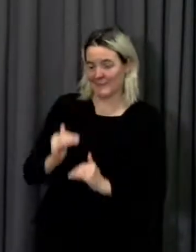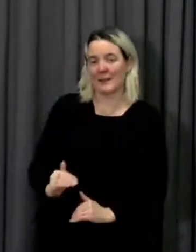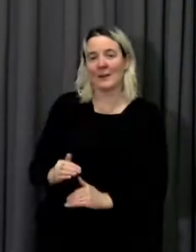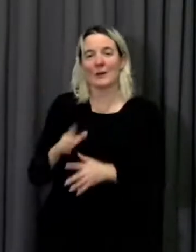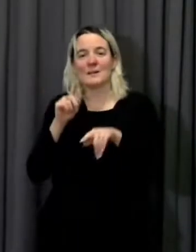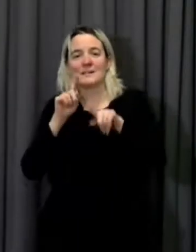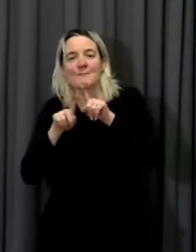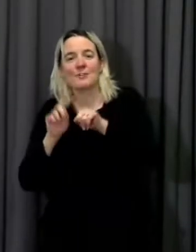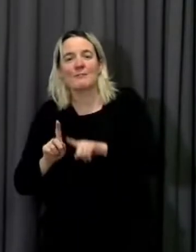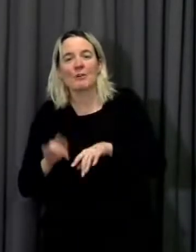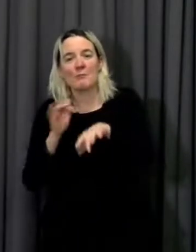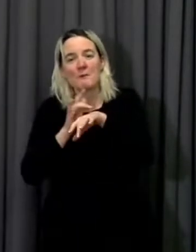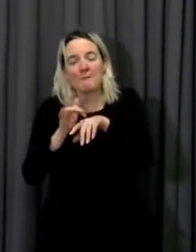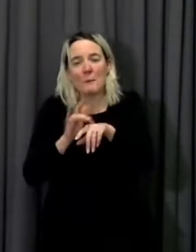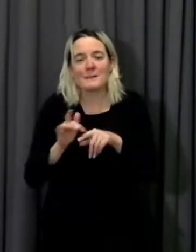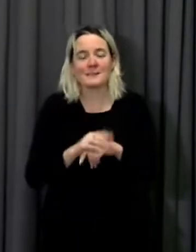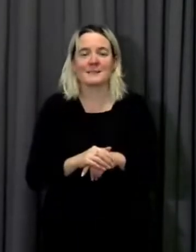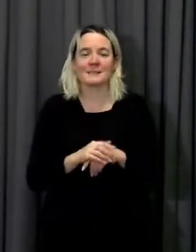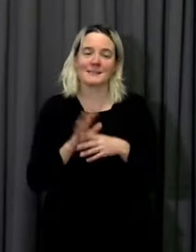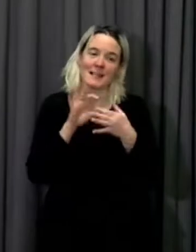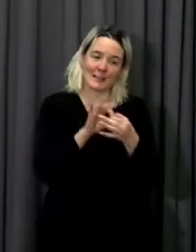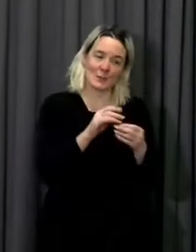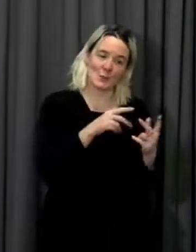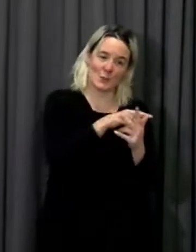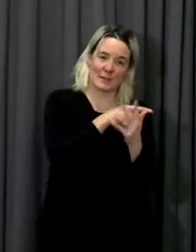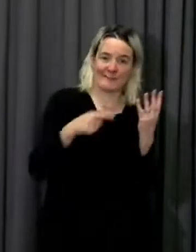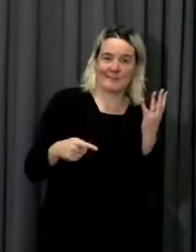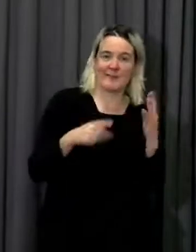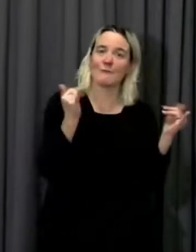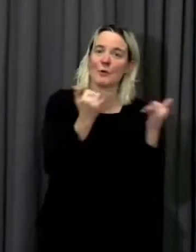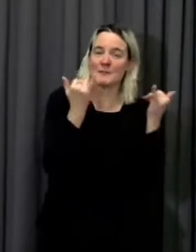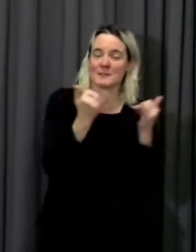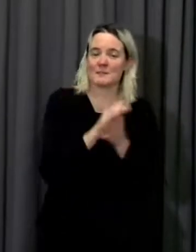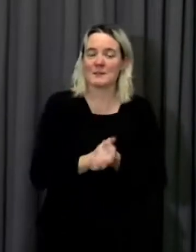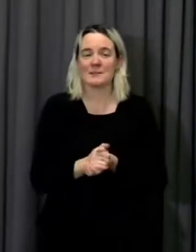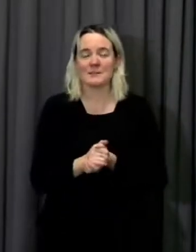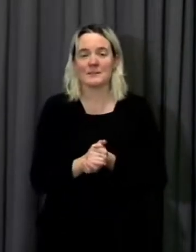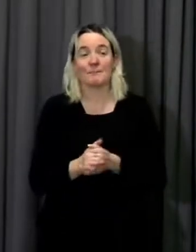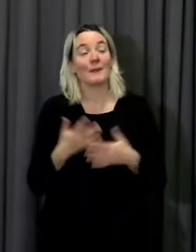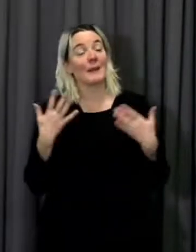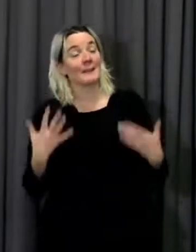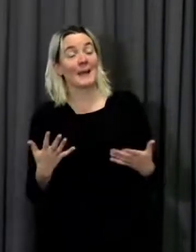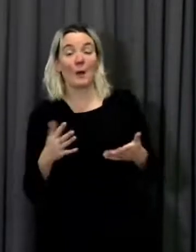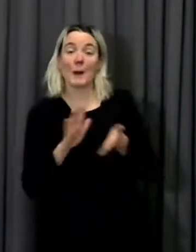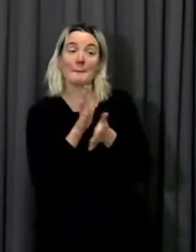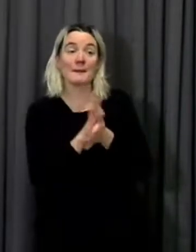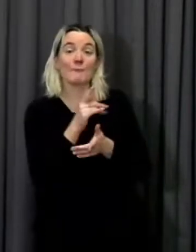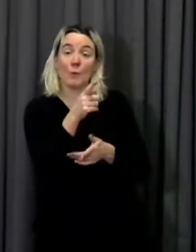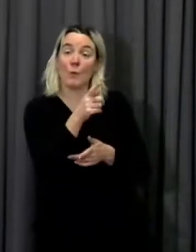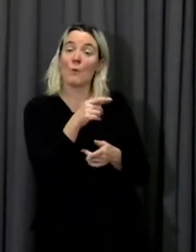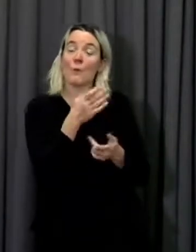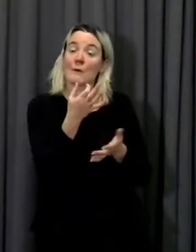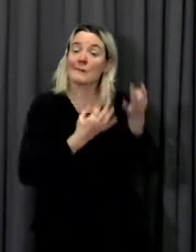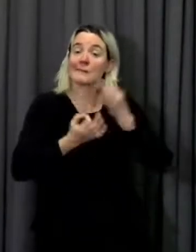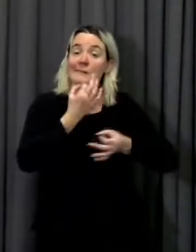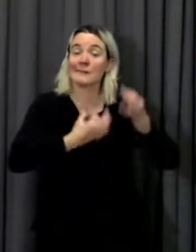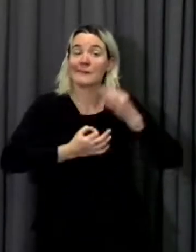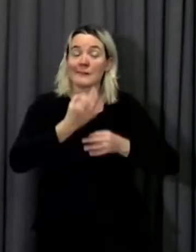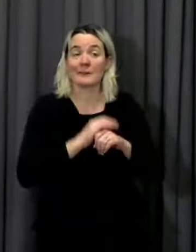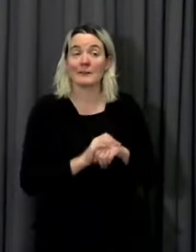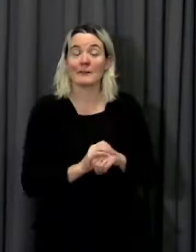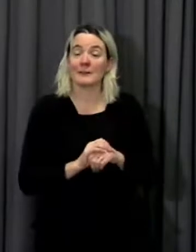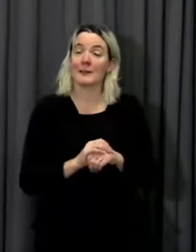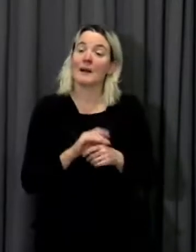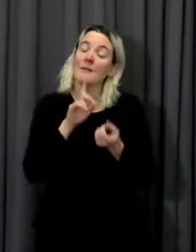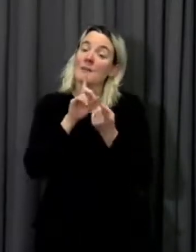So diolch mawrach i gyd, and I'm now happy to take questions from journalists, and all of the answers will be